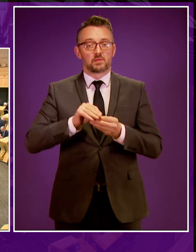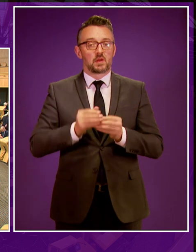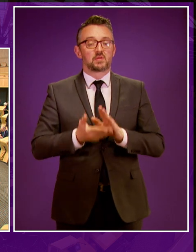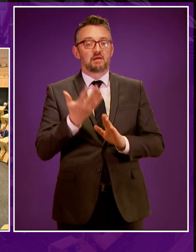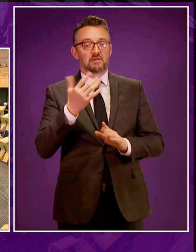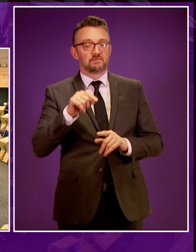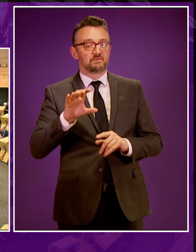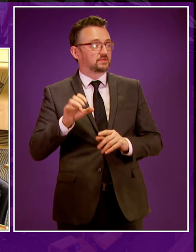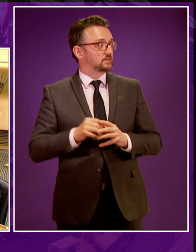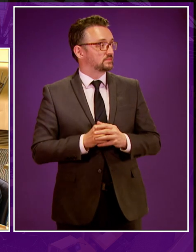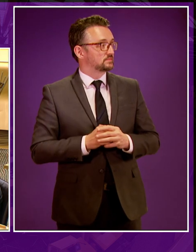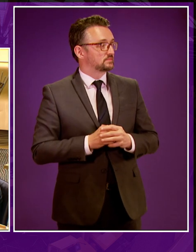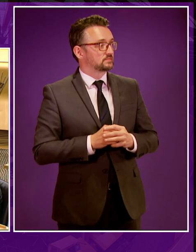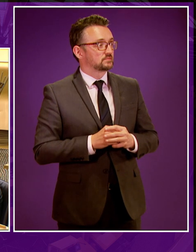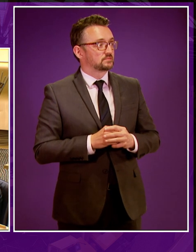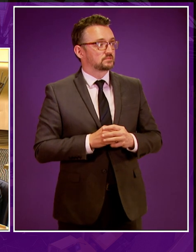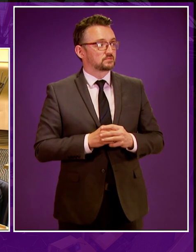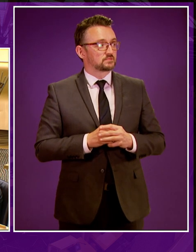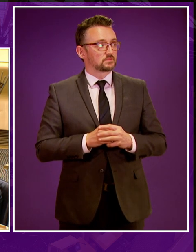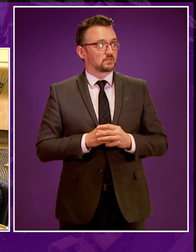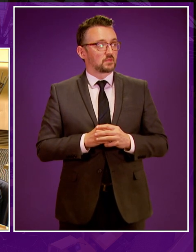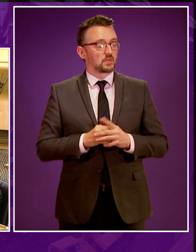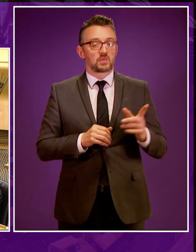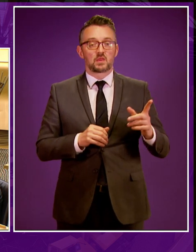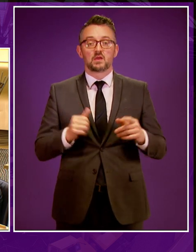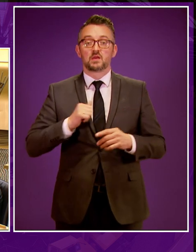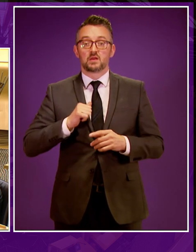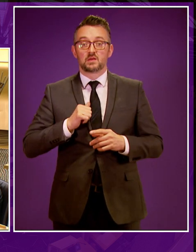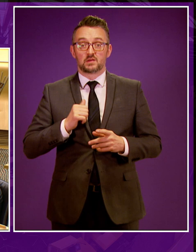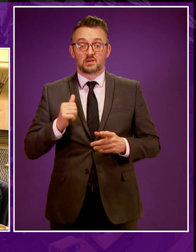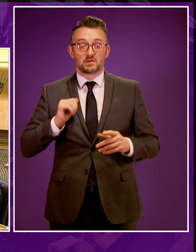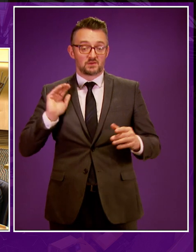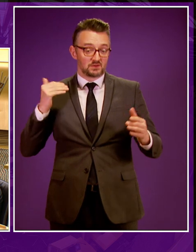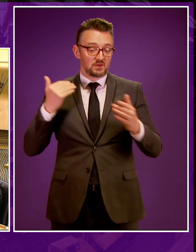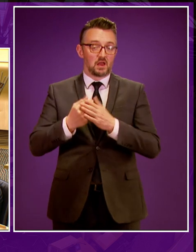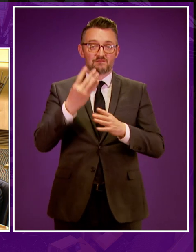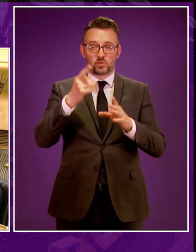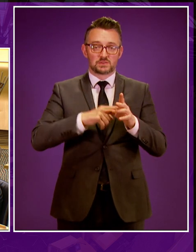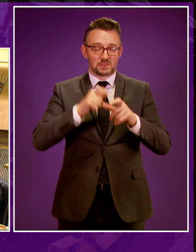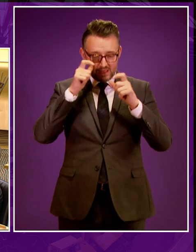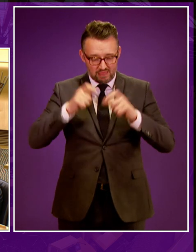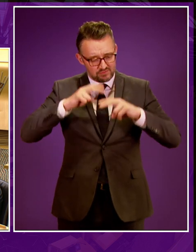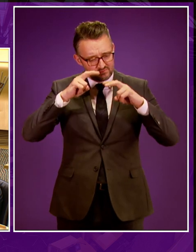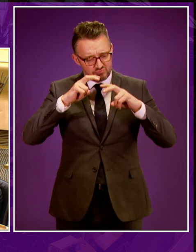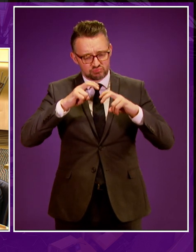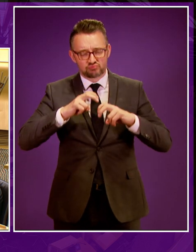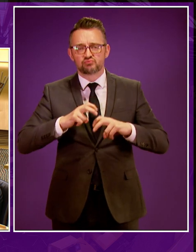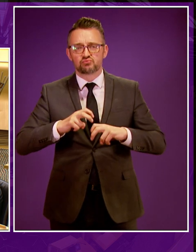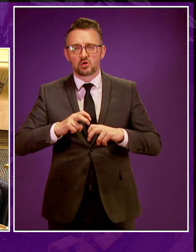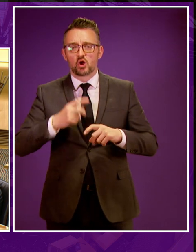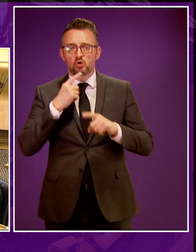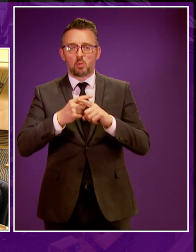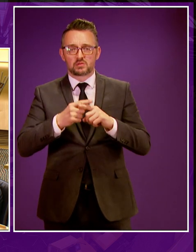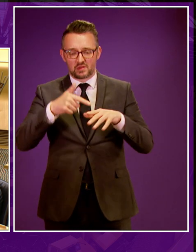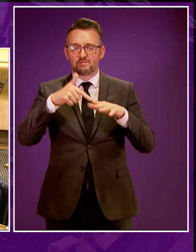5.15, please. Thank you, Presiding Officer. And we are reaching the culmination of nearly four years of carefully considered investigation into